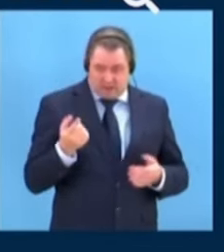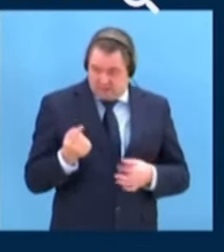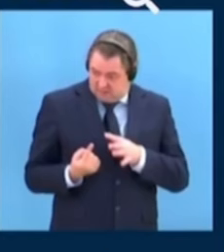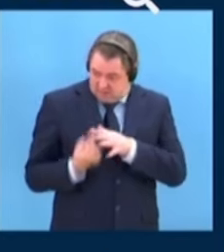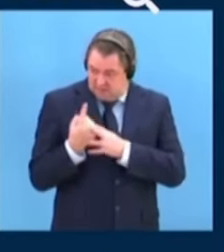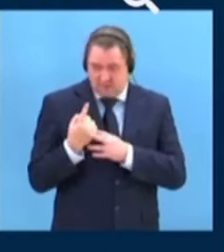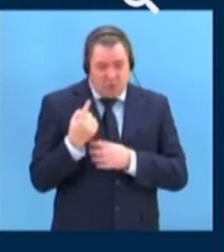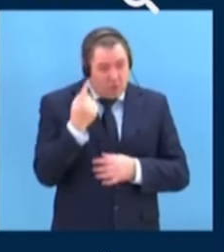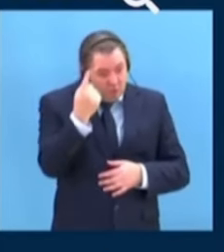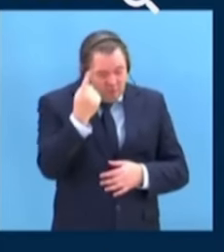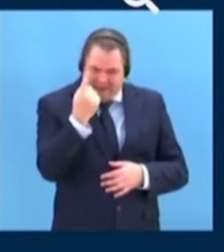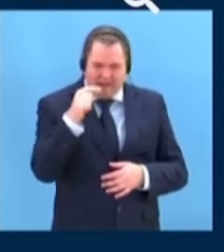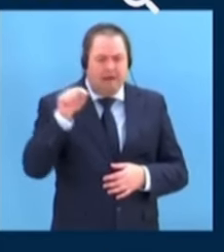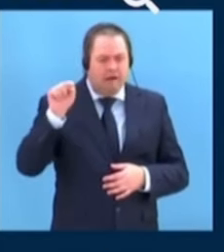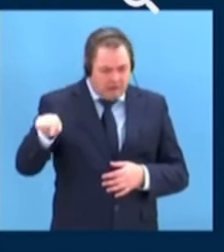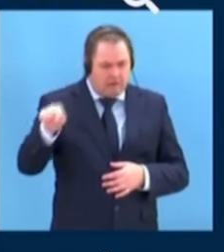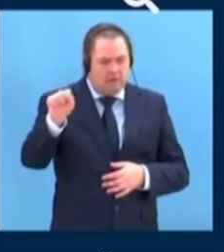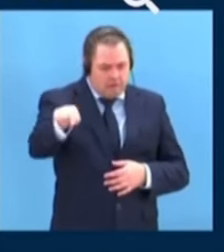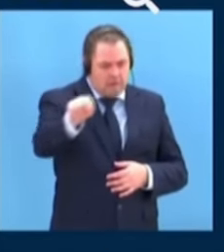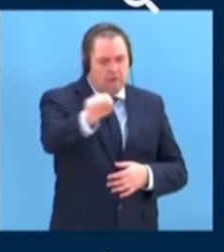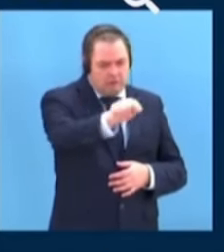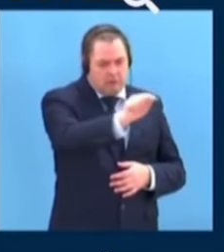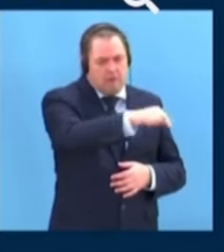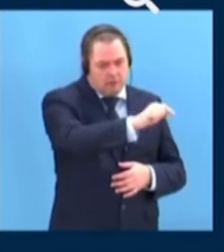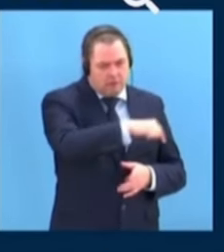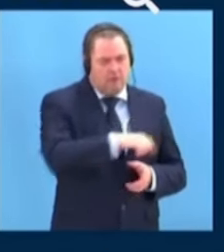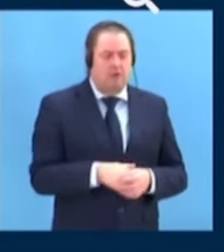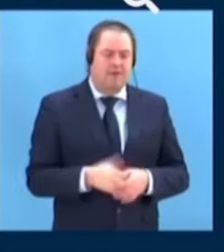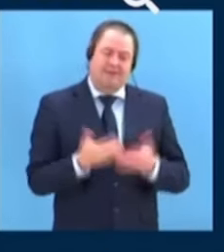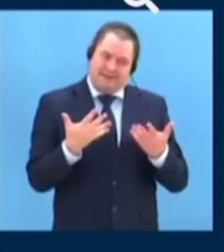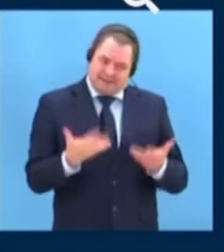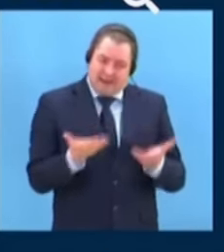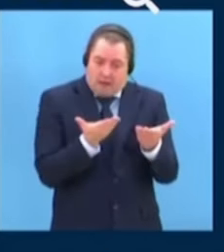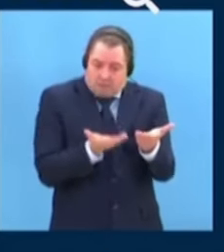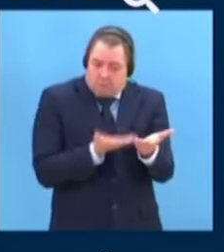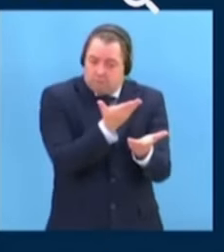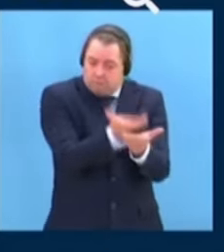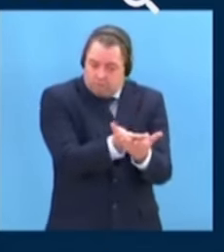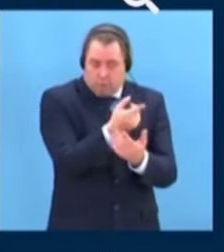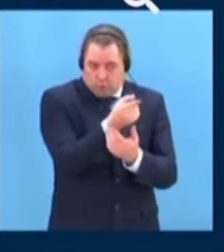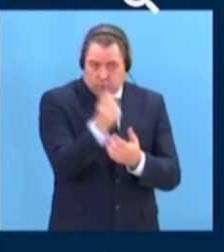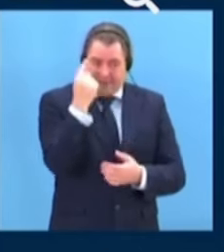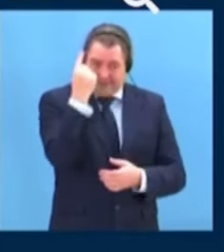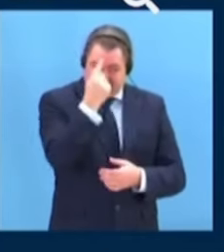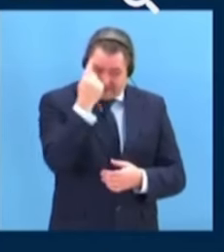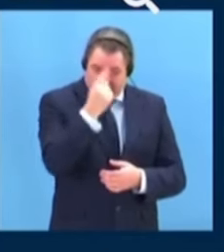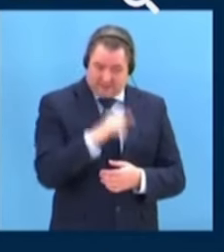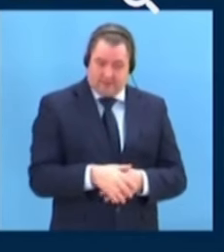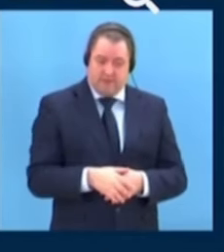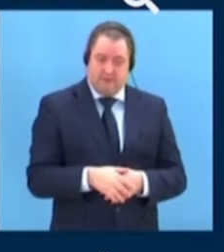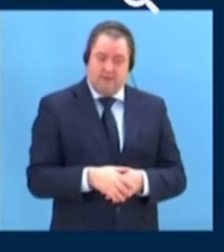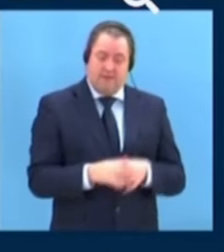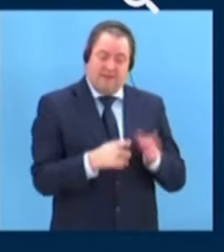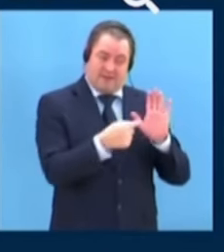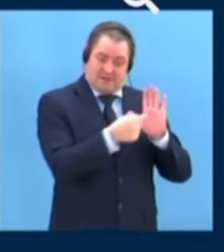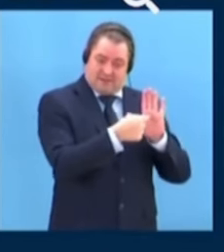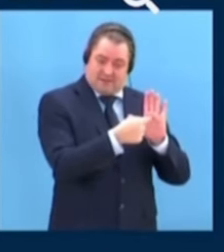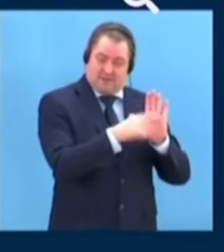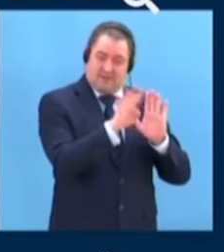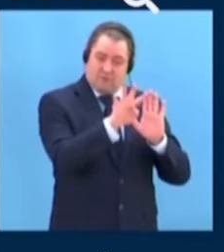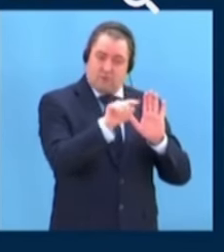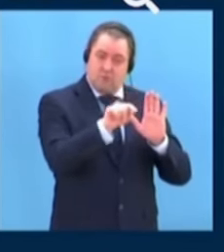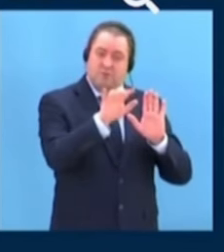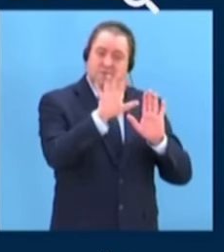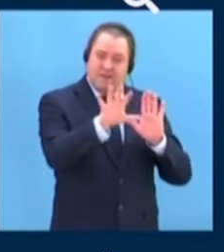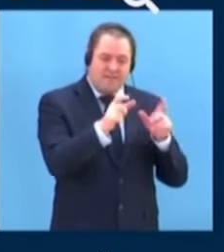commonplace. Today, I present key recommendations for your considerations. To abolish the oppressive 4.5 client